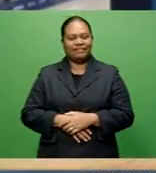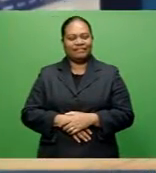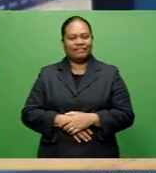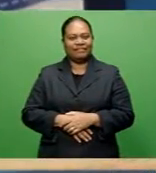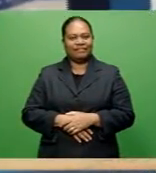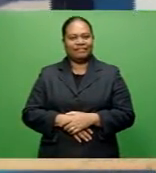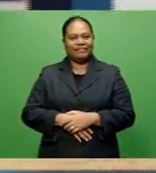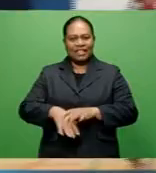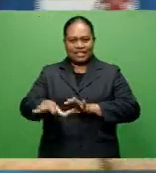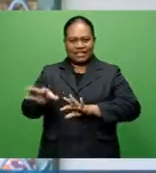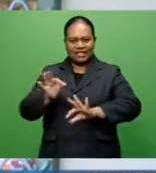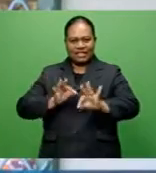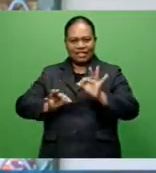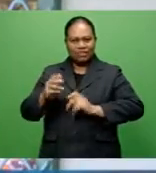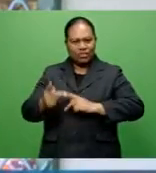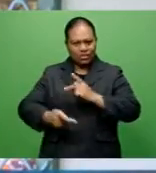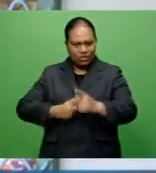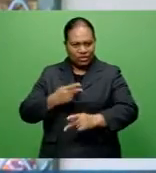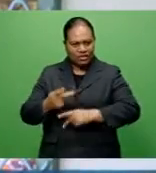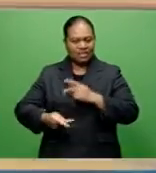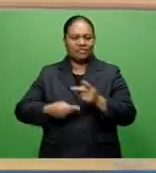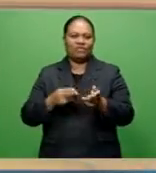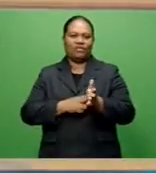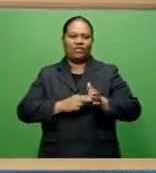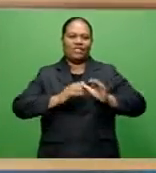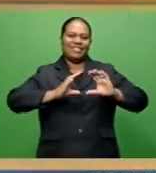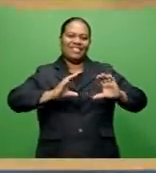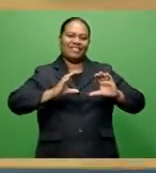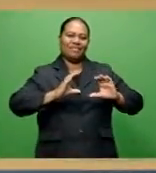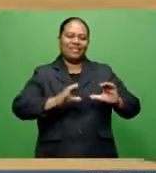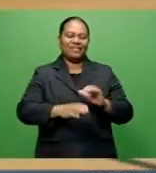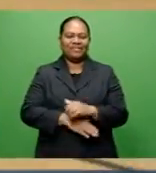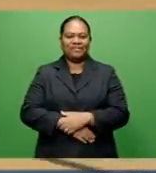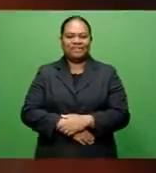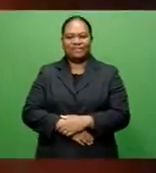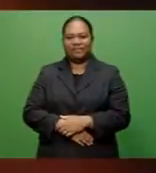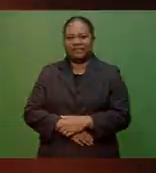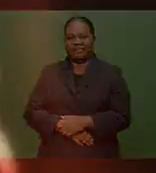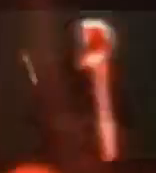And selection process crucial for netball. This and more coming up.